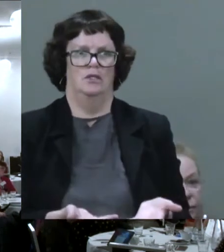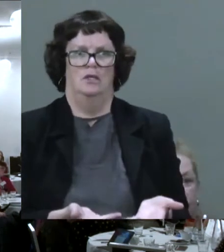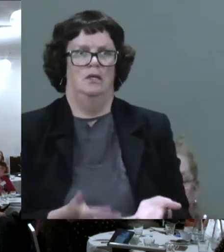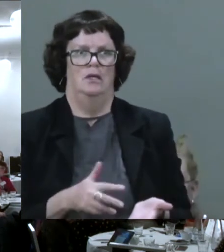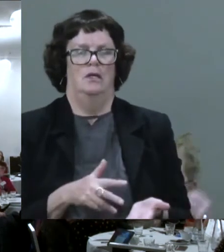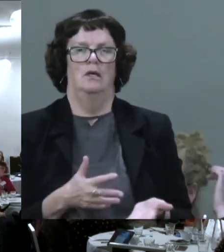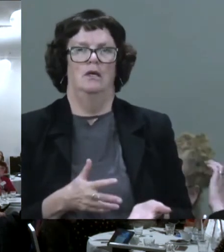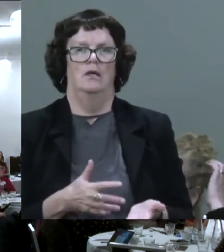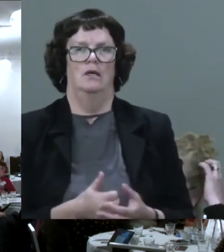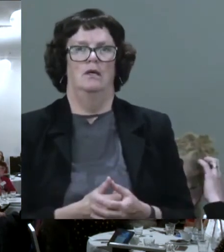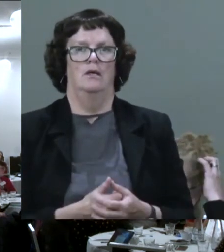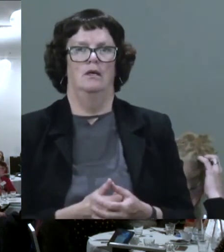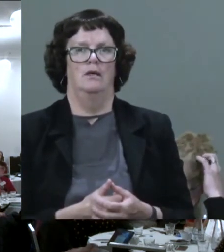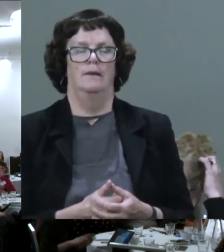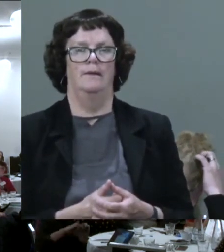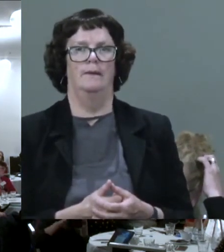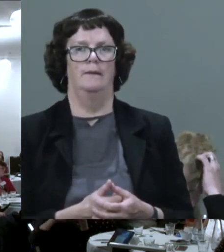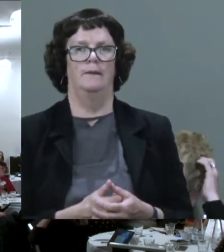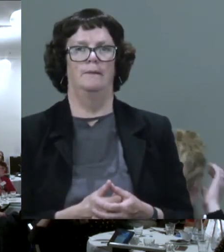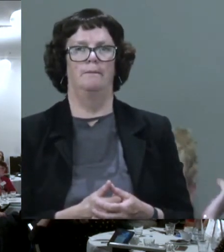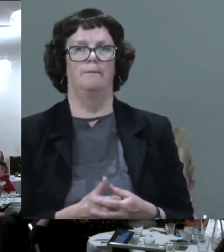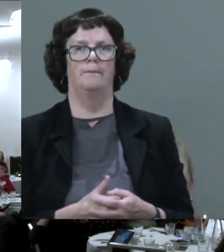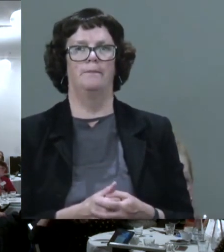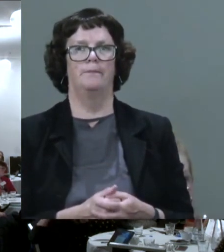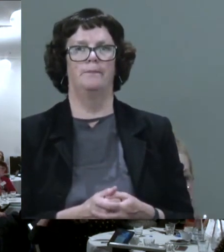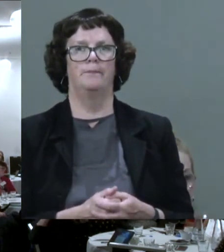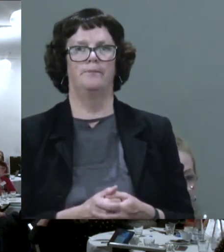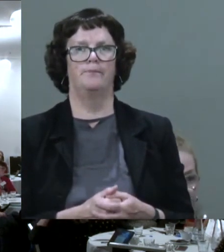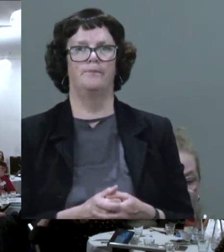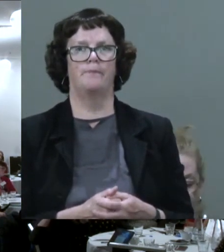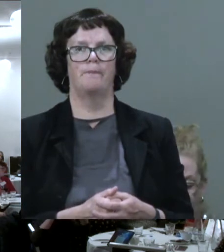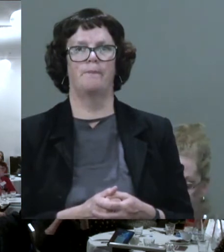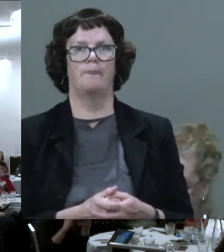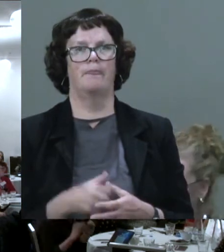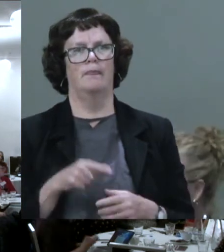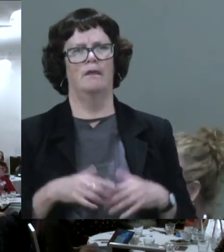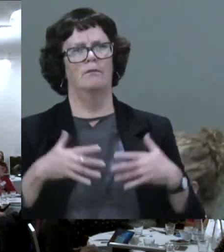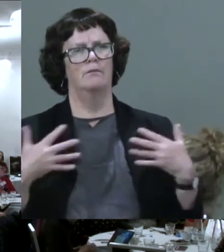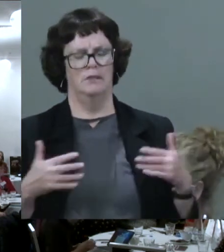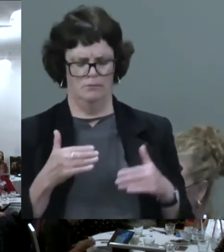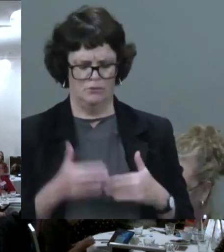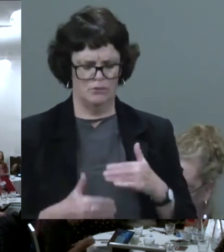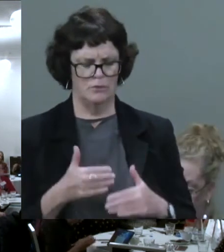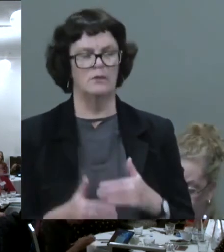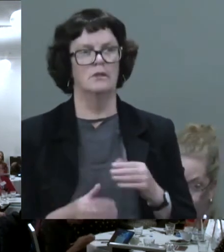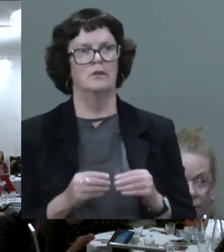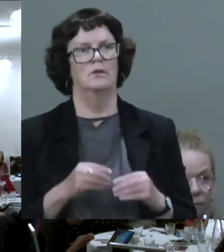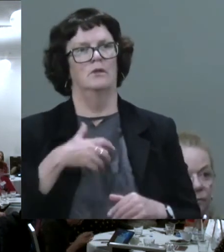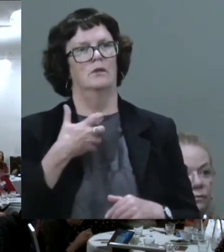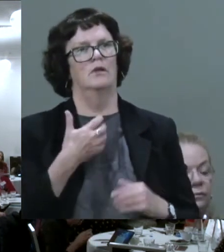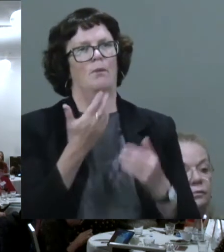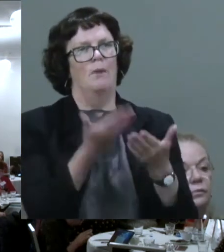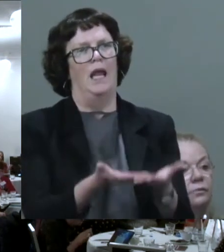a big process to make complaints